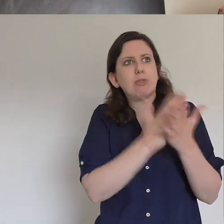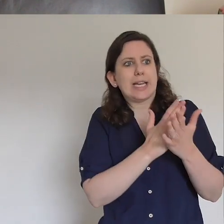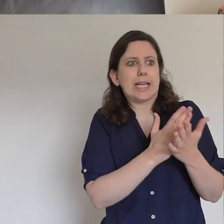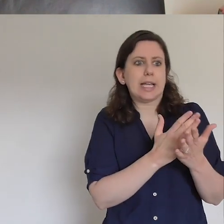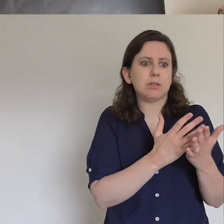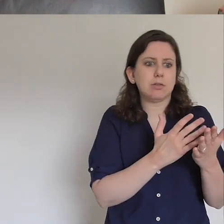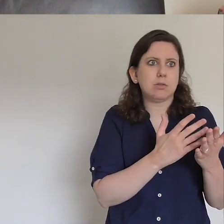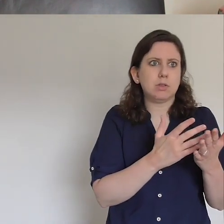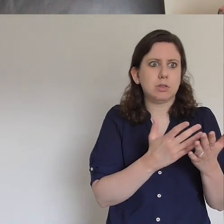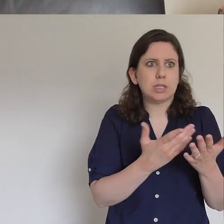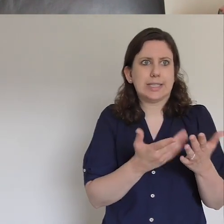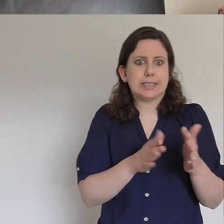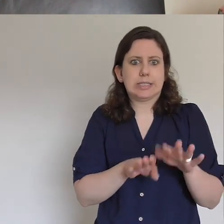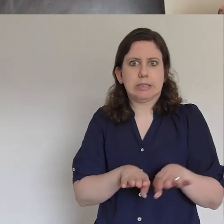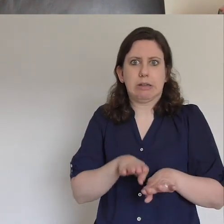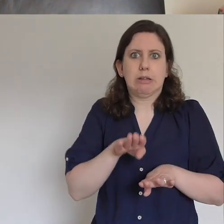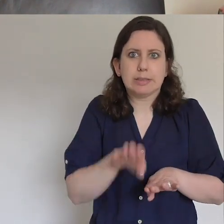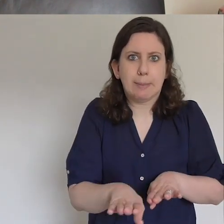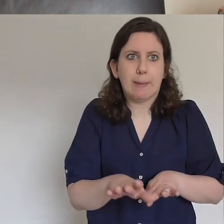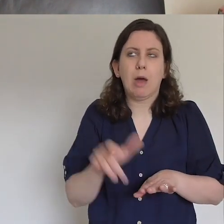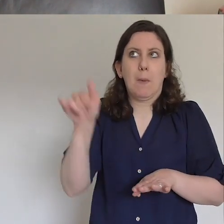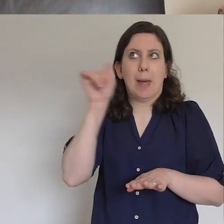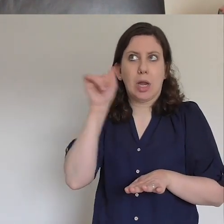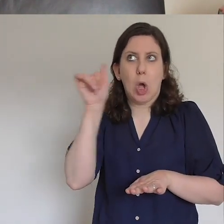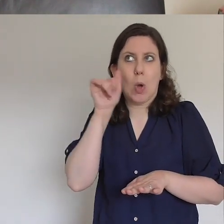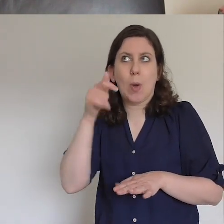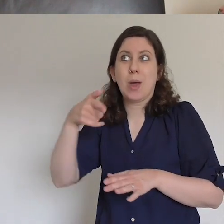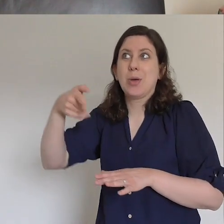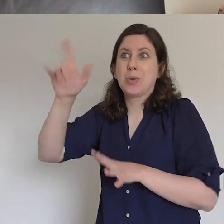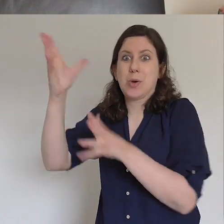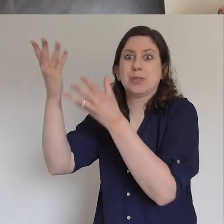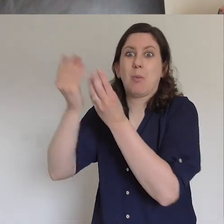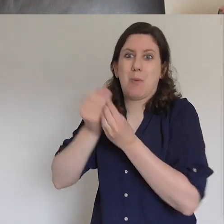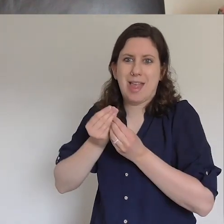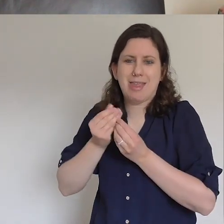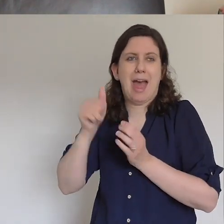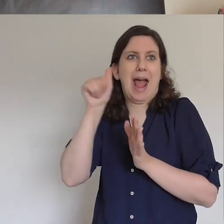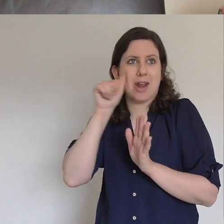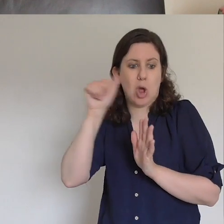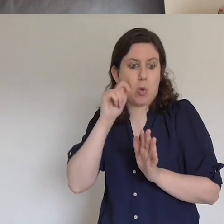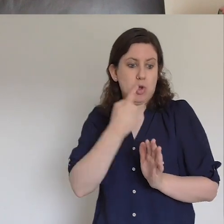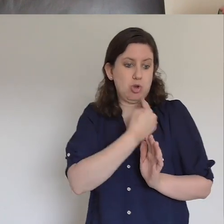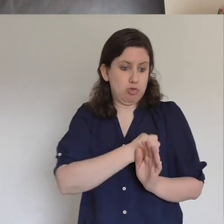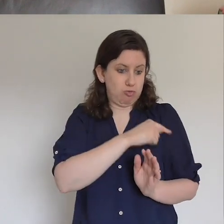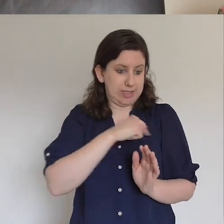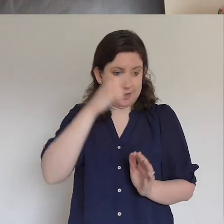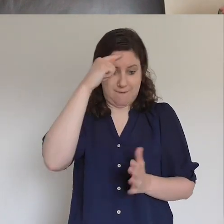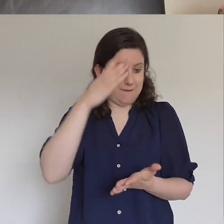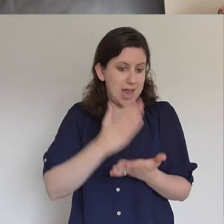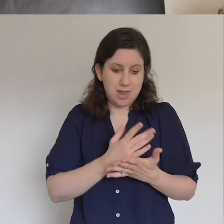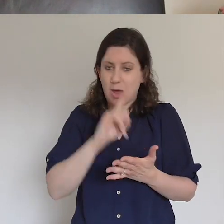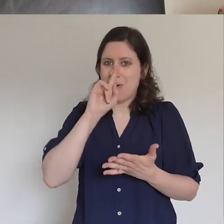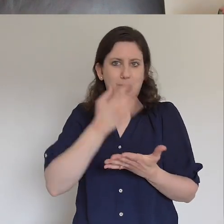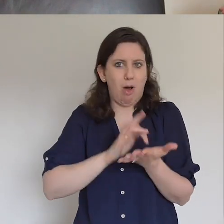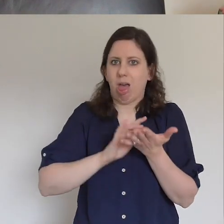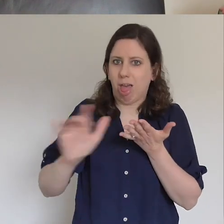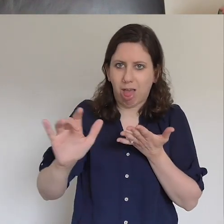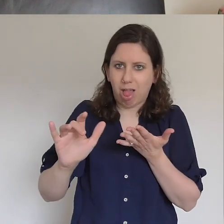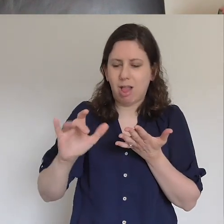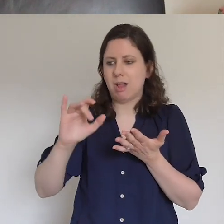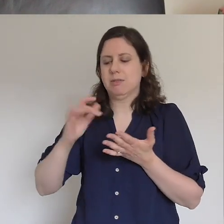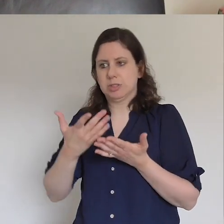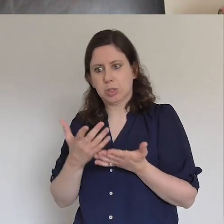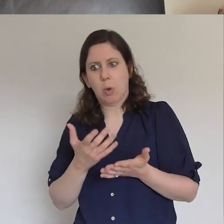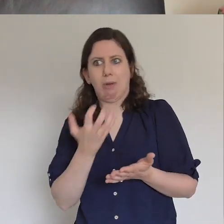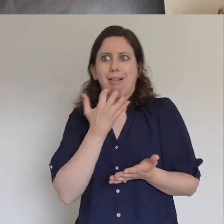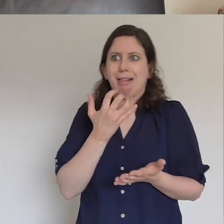and he's with us, about knowing that Christianity can't be swept away so we can be confident in knowing the end of the story and in being compelled to share and stepping into that